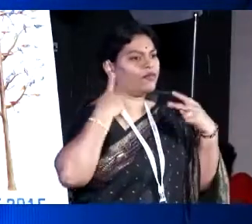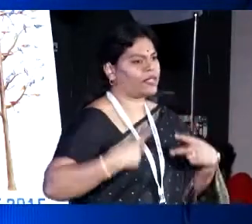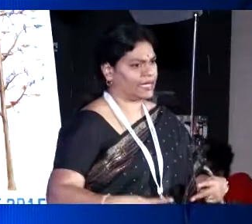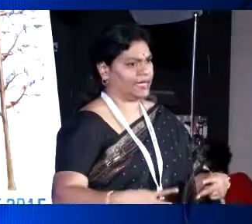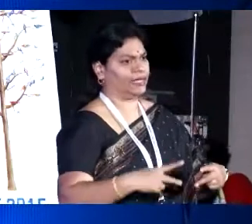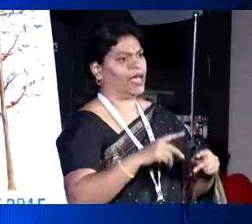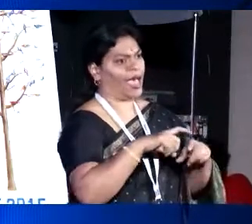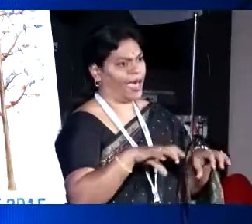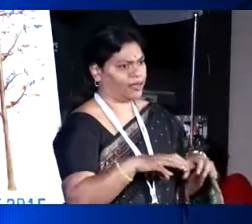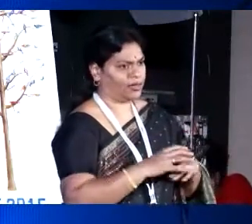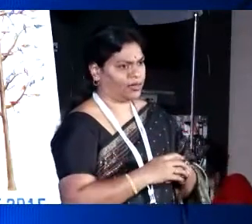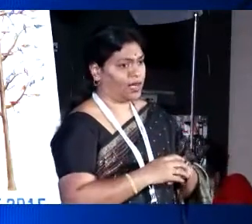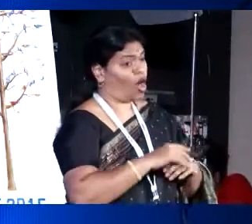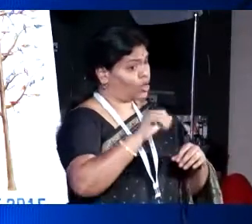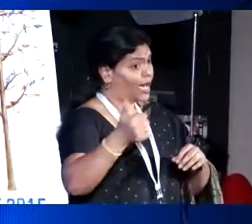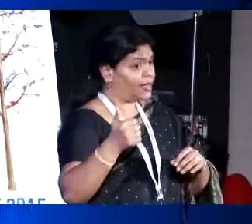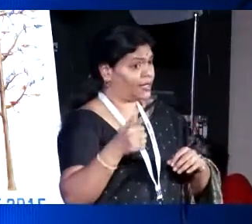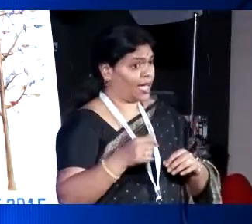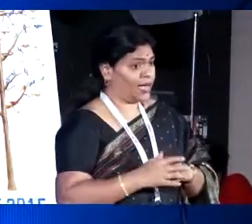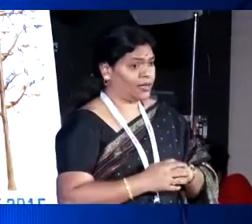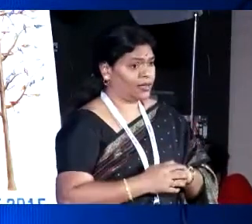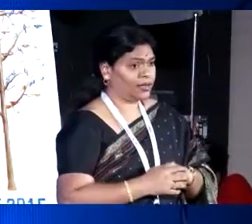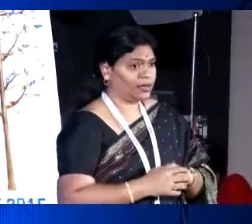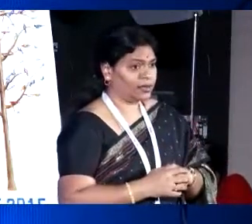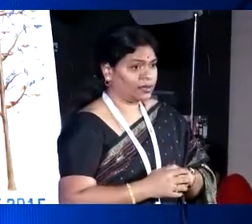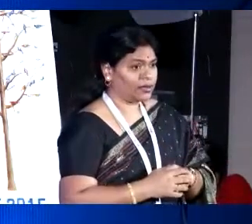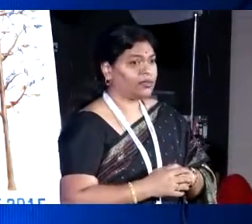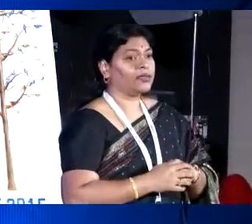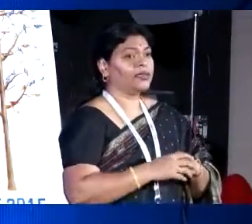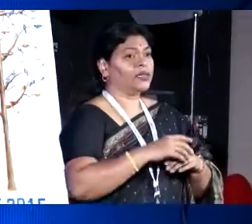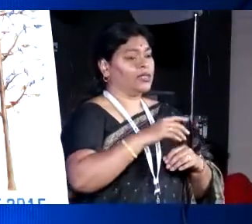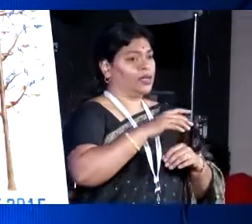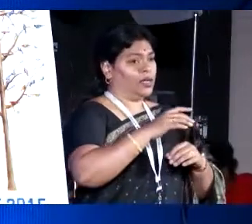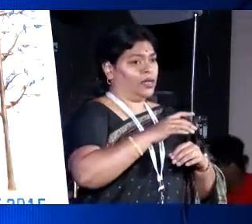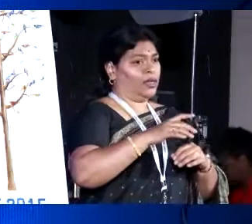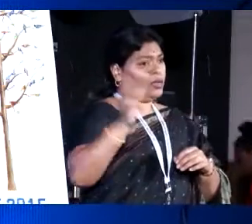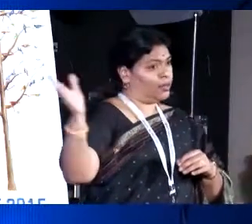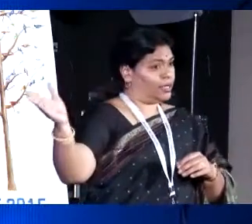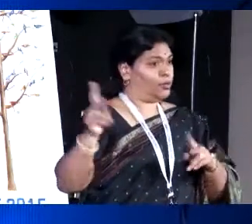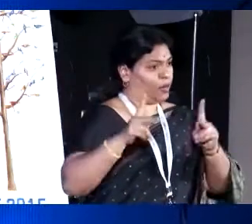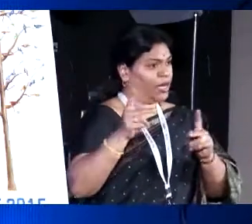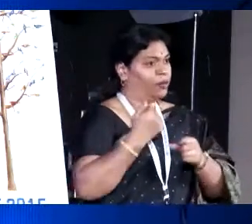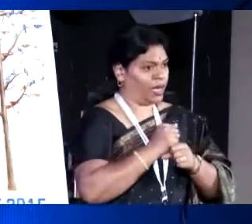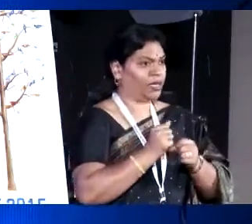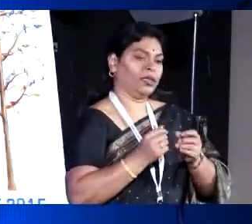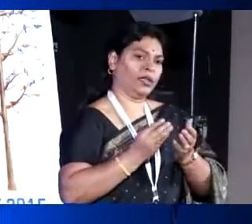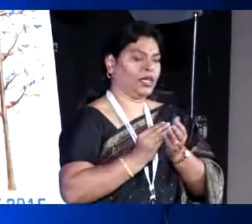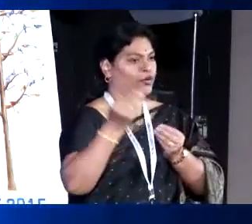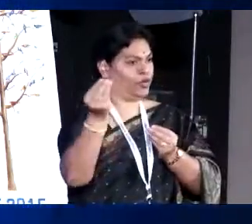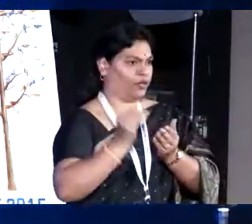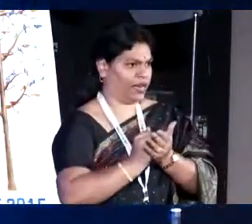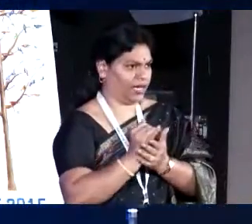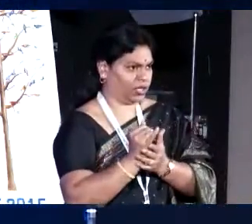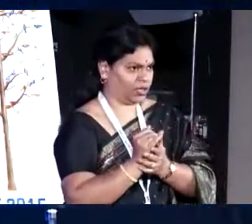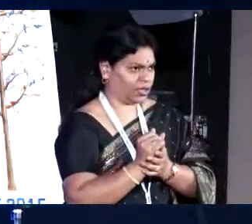of it. On the other part, you know, our material goes to the village India in a very large quantity. We